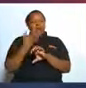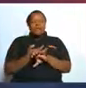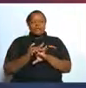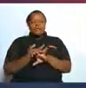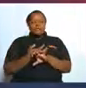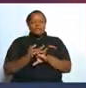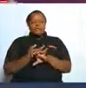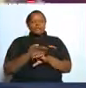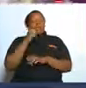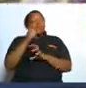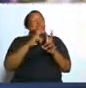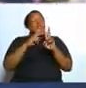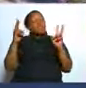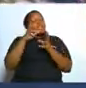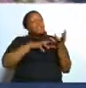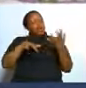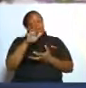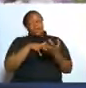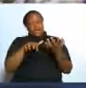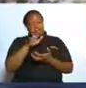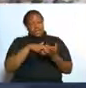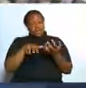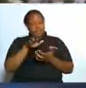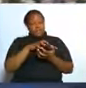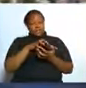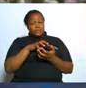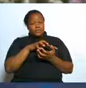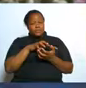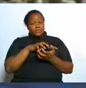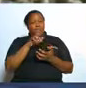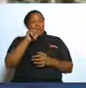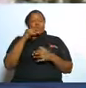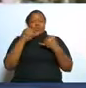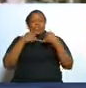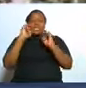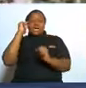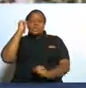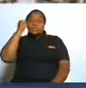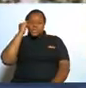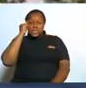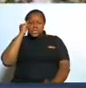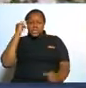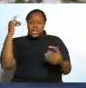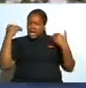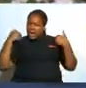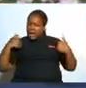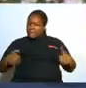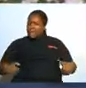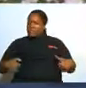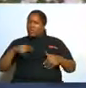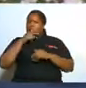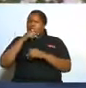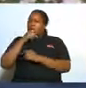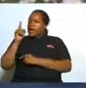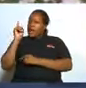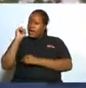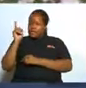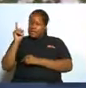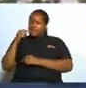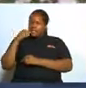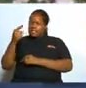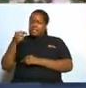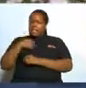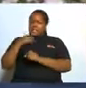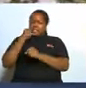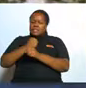it's complicated just think a person like sigmund freud says i've